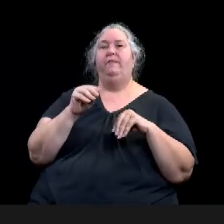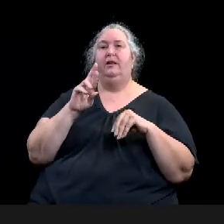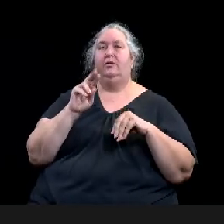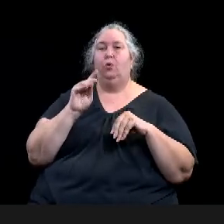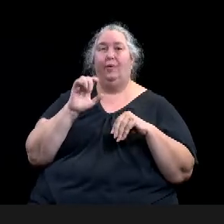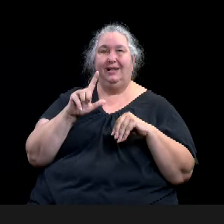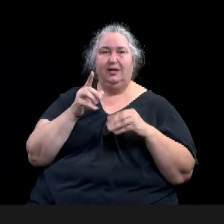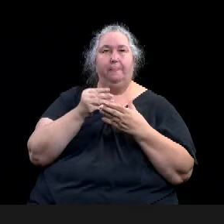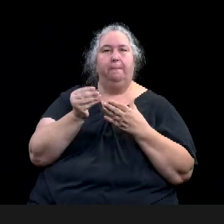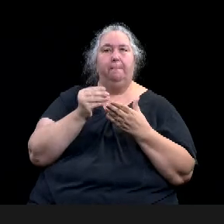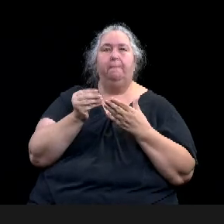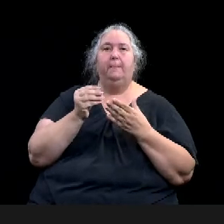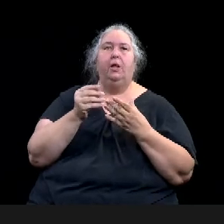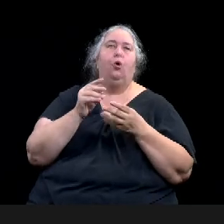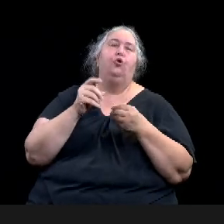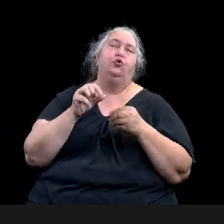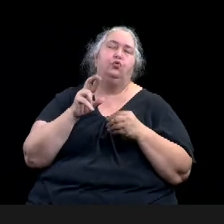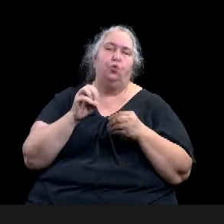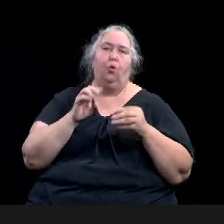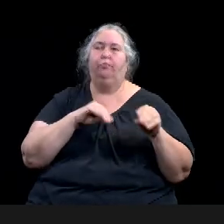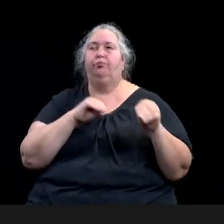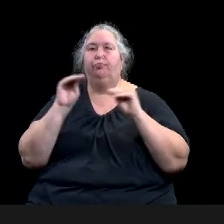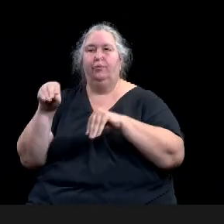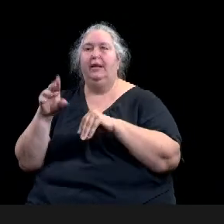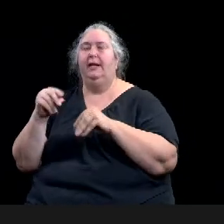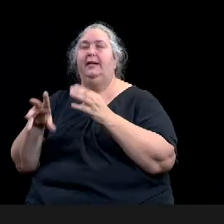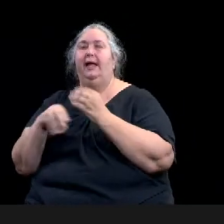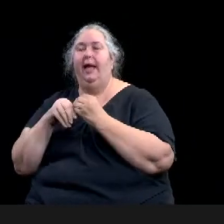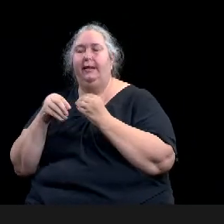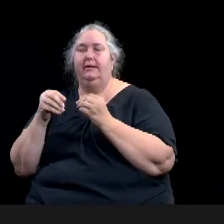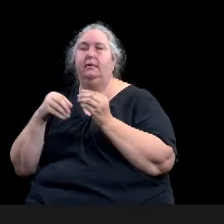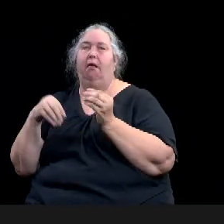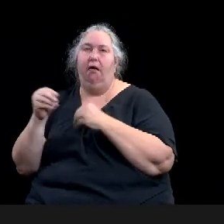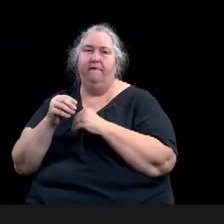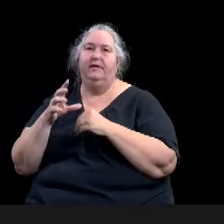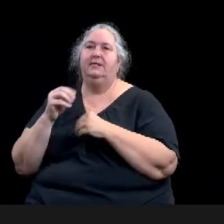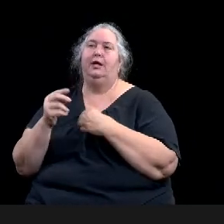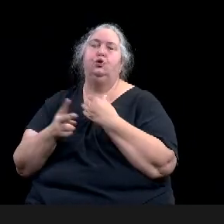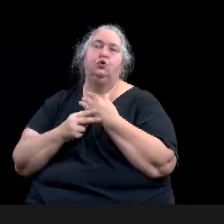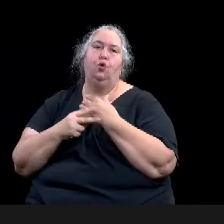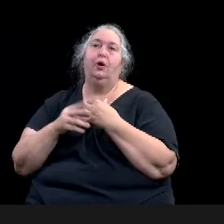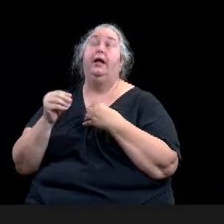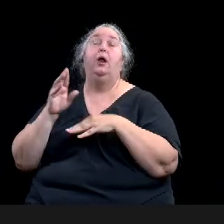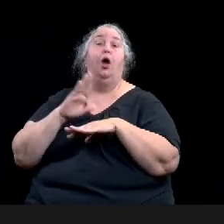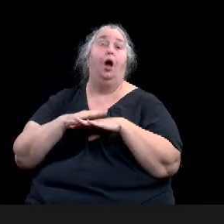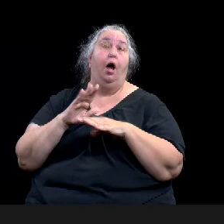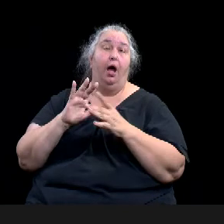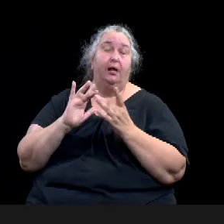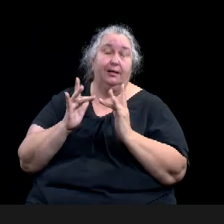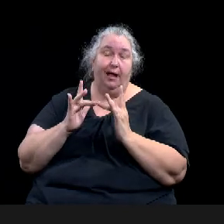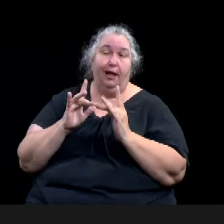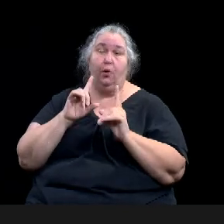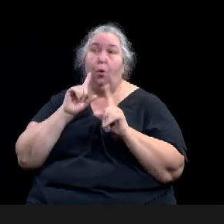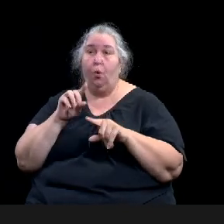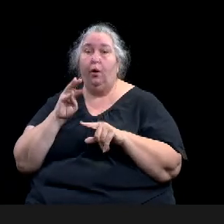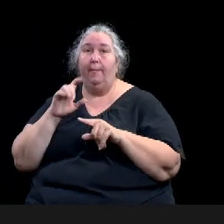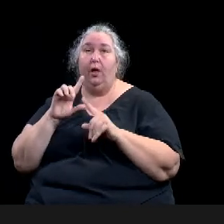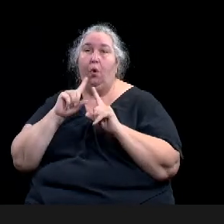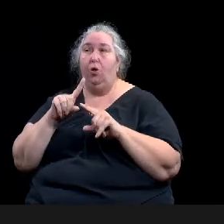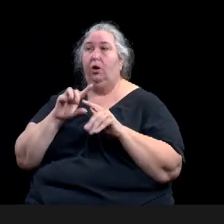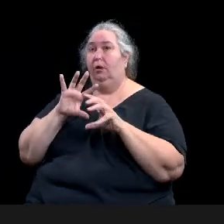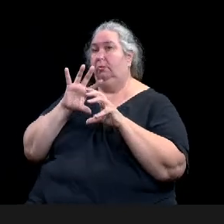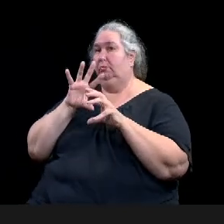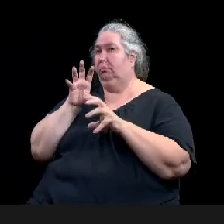are now all located here closer to the entrance. We've expanded the restrooms. We've consolidated some of the office